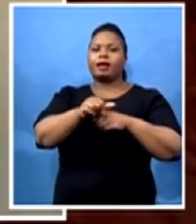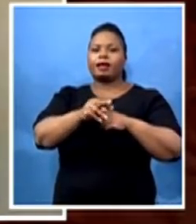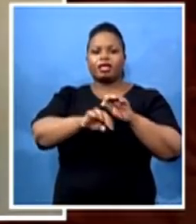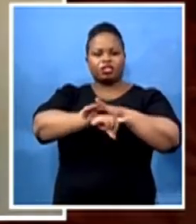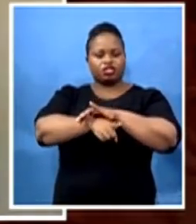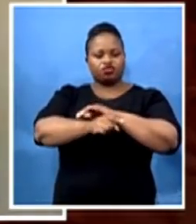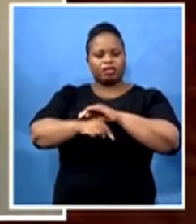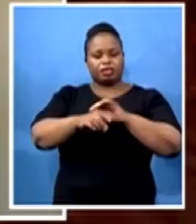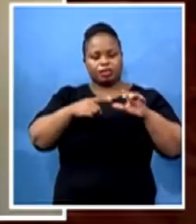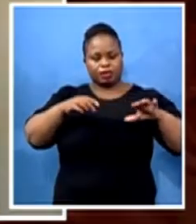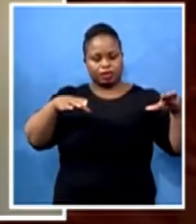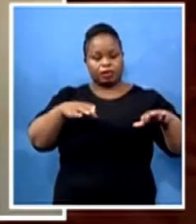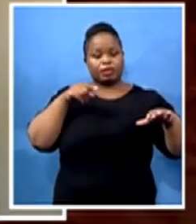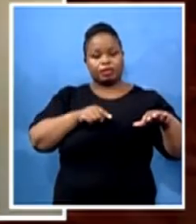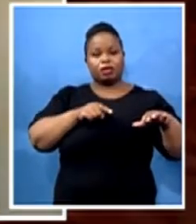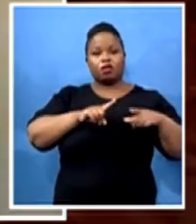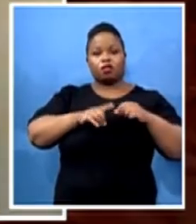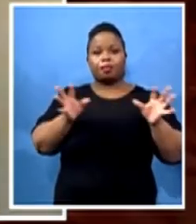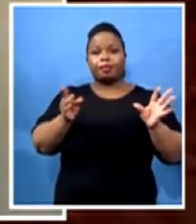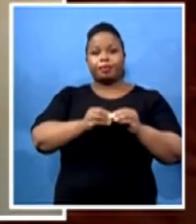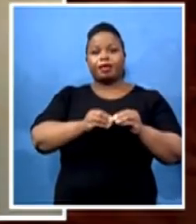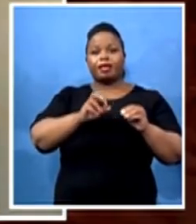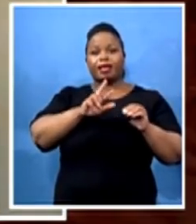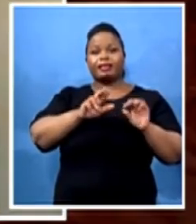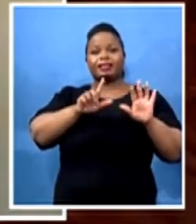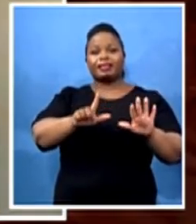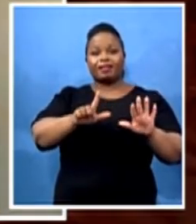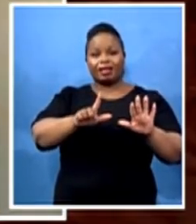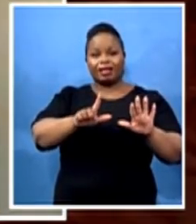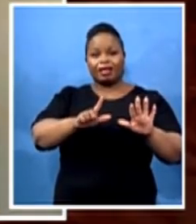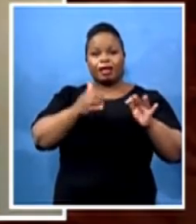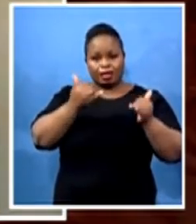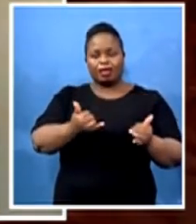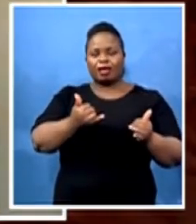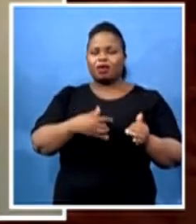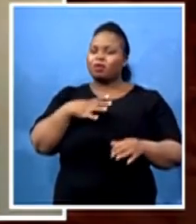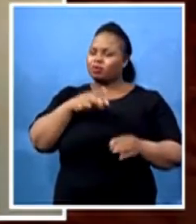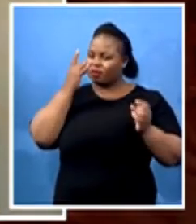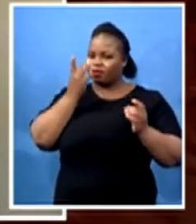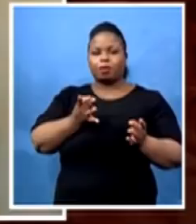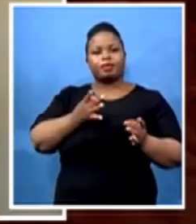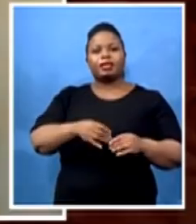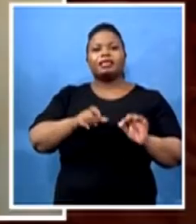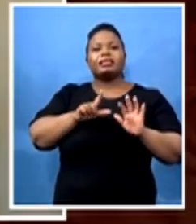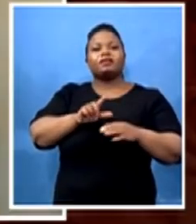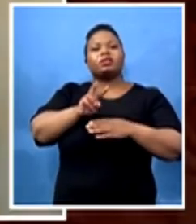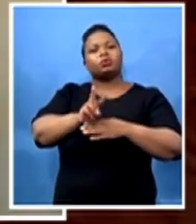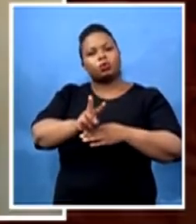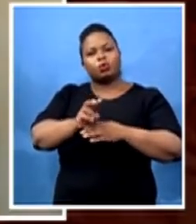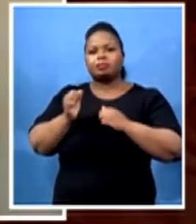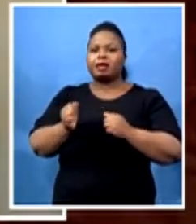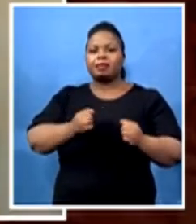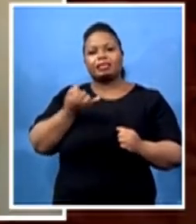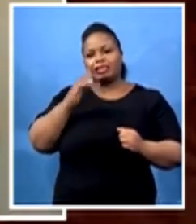the total 87 cases, I must indicate that the 72 are active cases, only 15 has recovered.